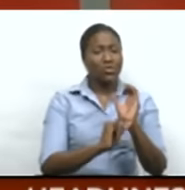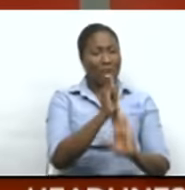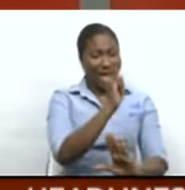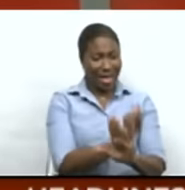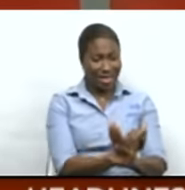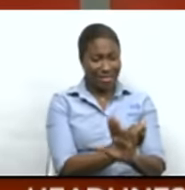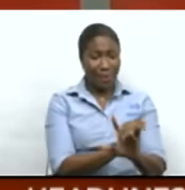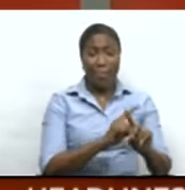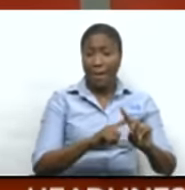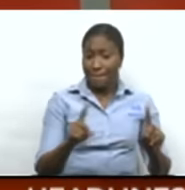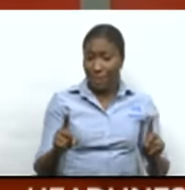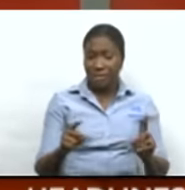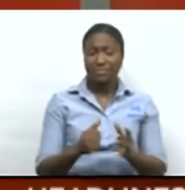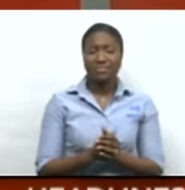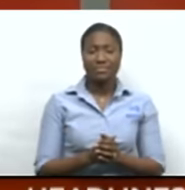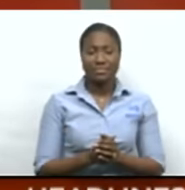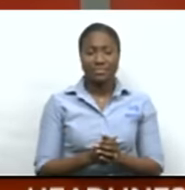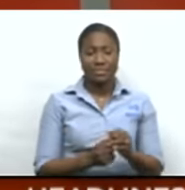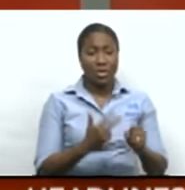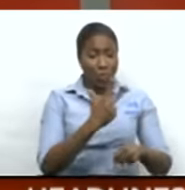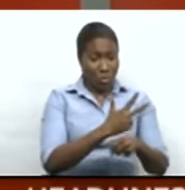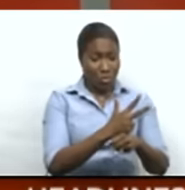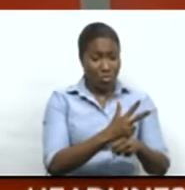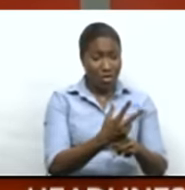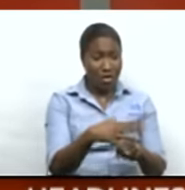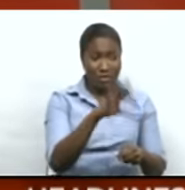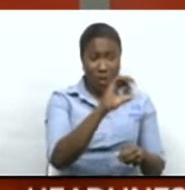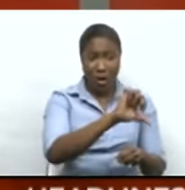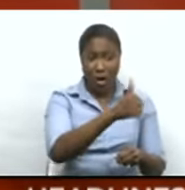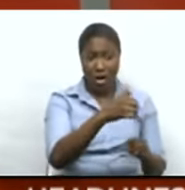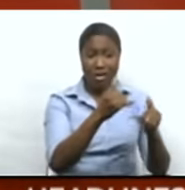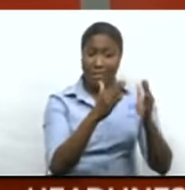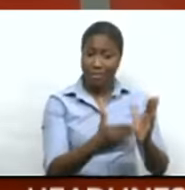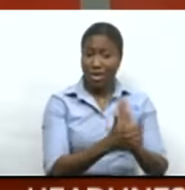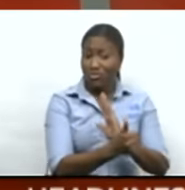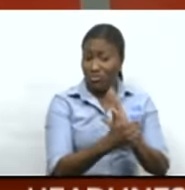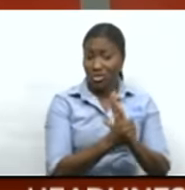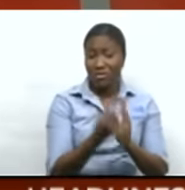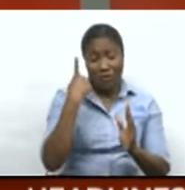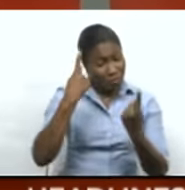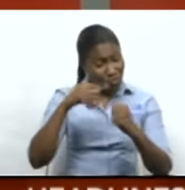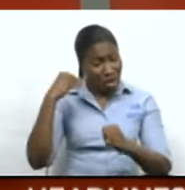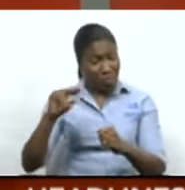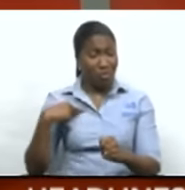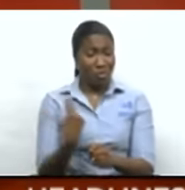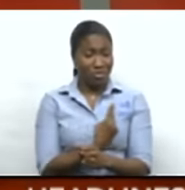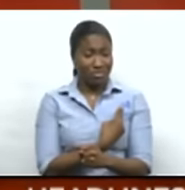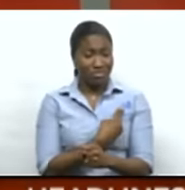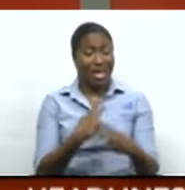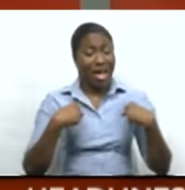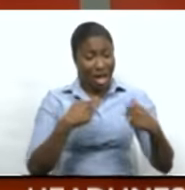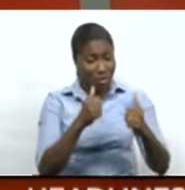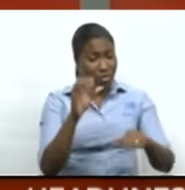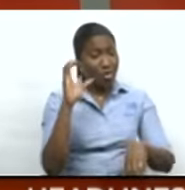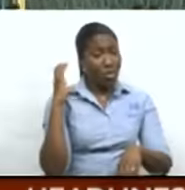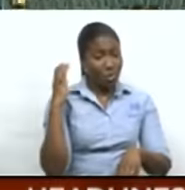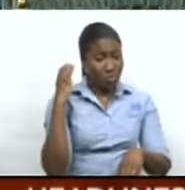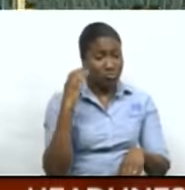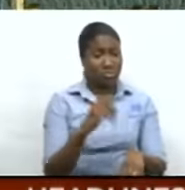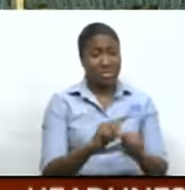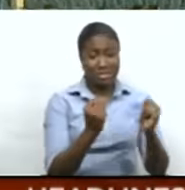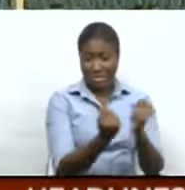gained some other players that has come into the squad good quality players I think they're well coached, very organized team.